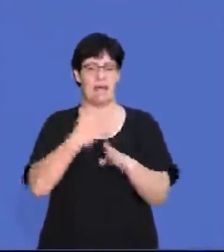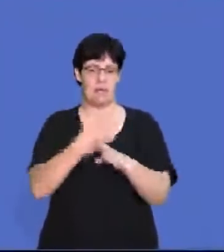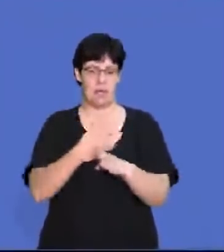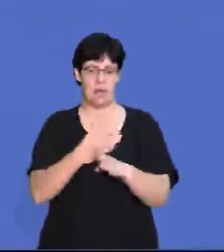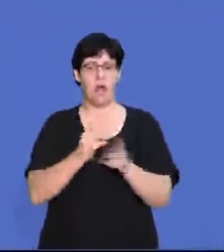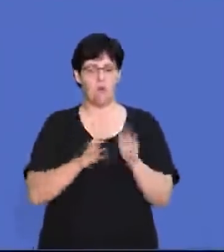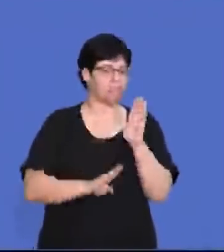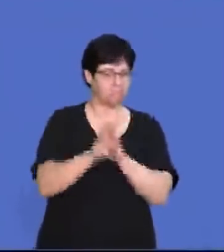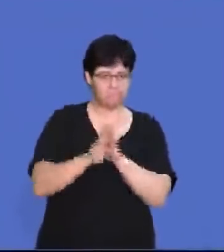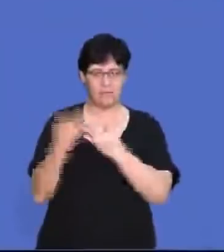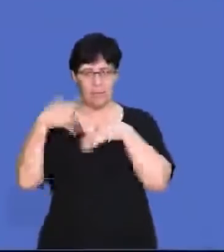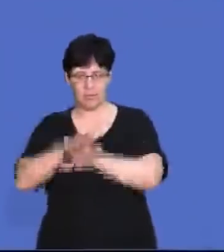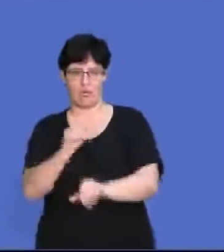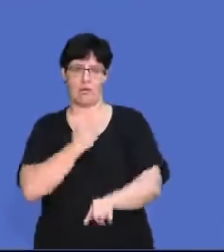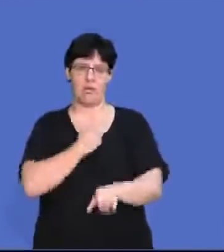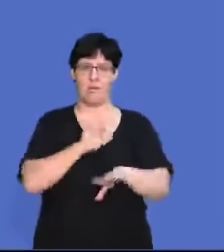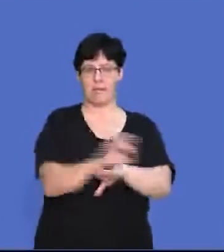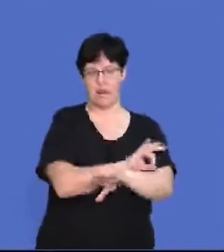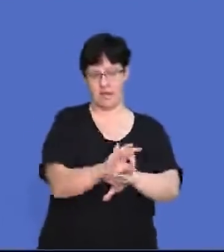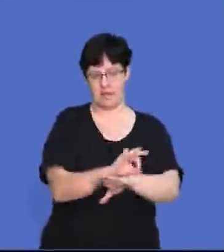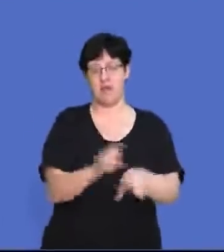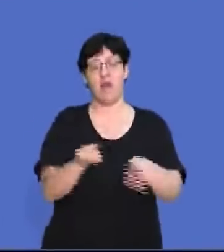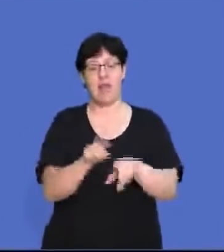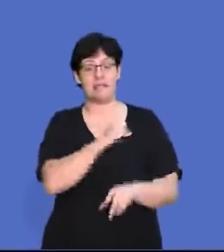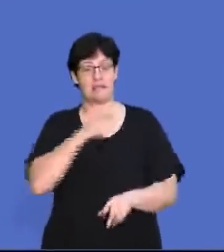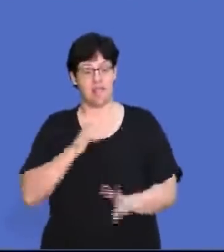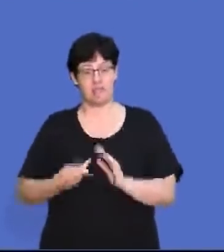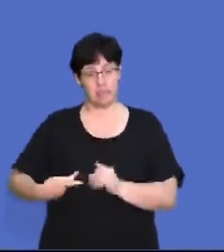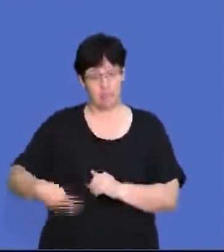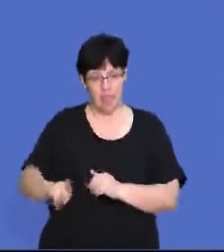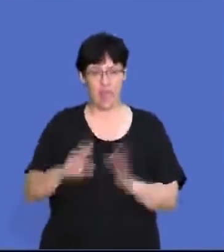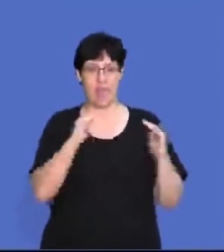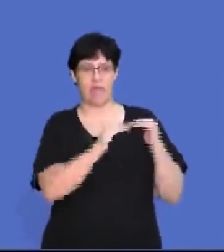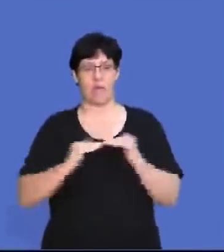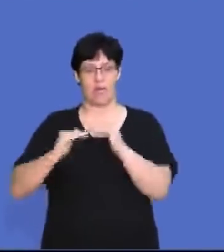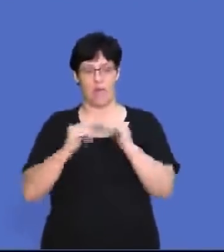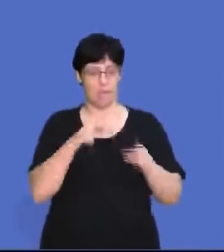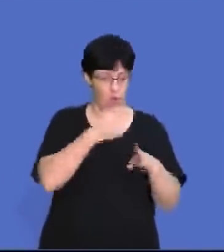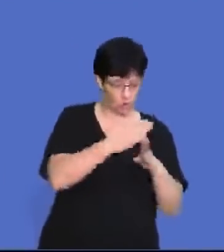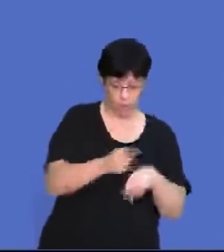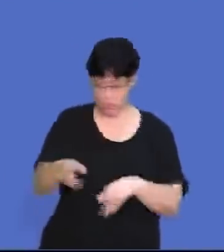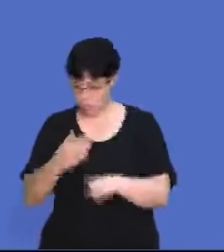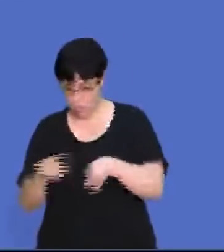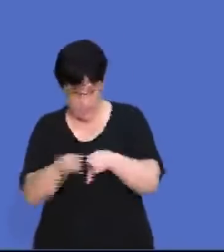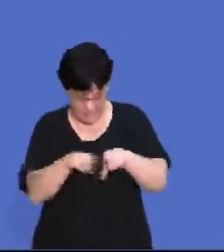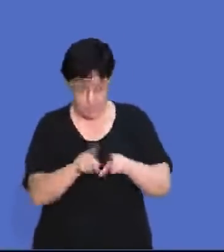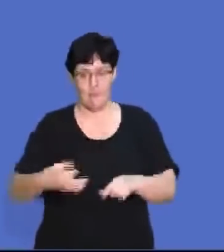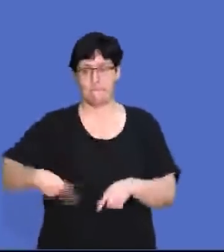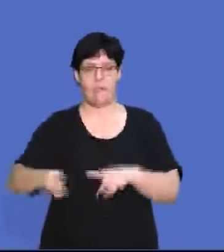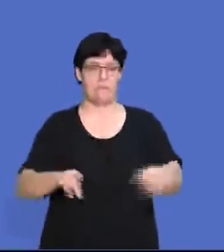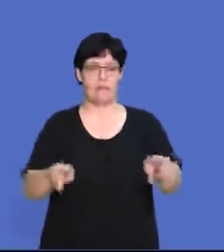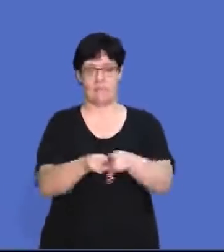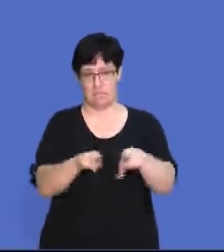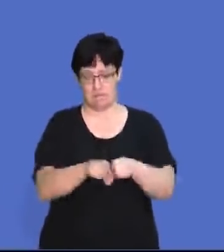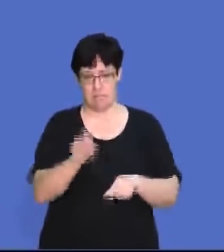the Department of Labor on the progress in implementing your plan and employees must be paid equal for the equal value